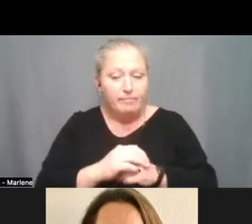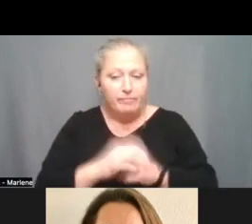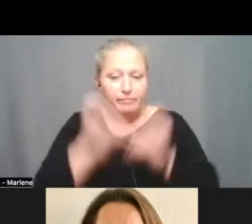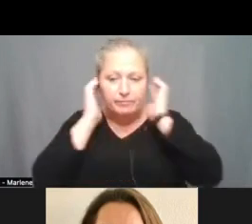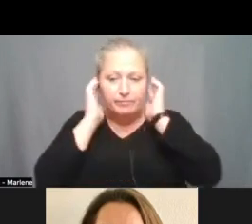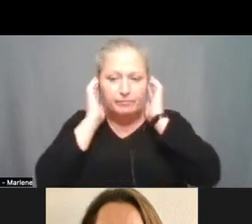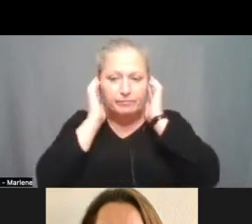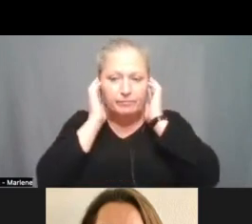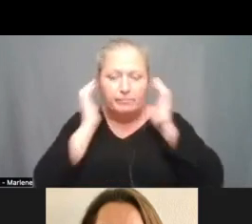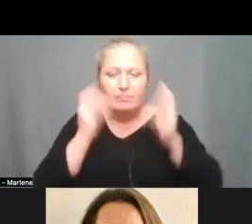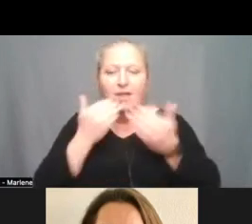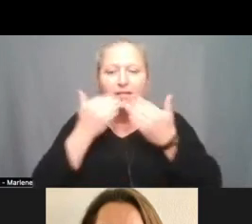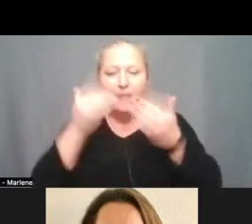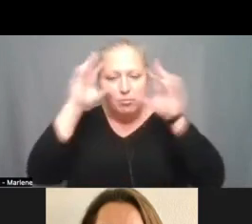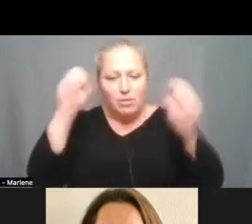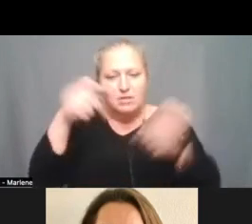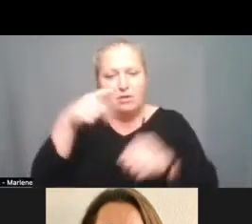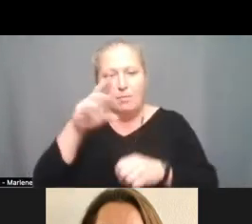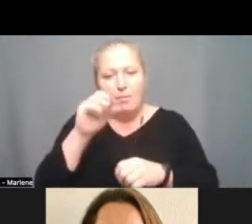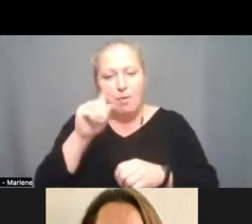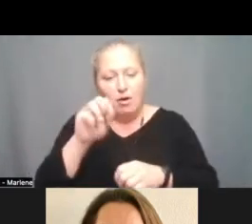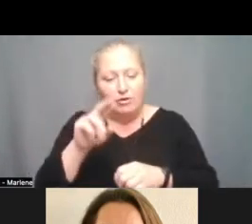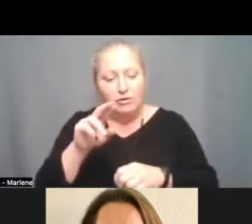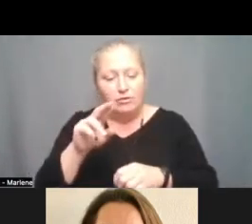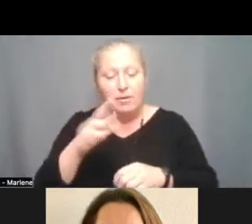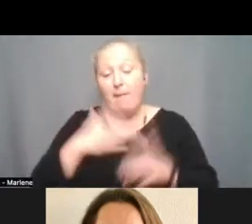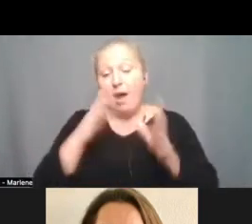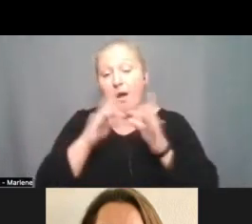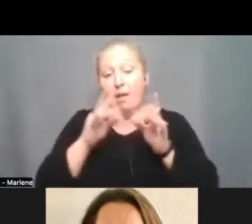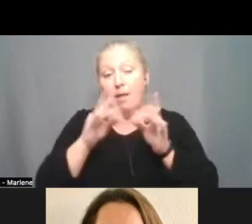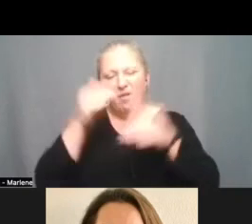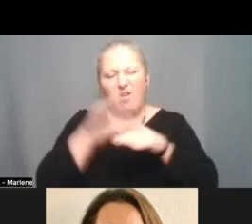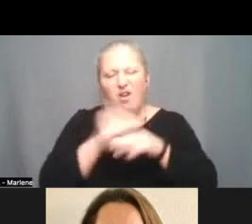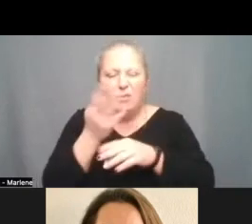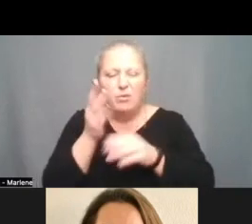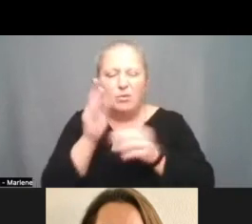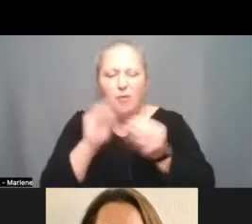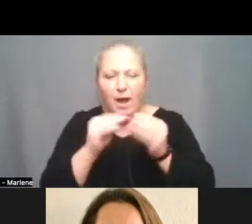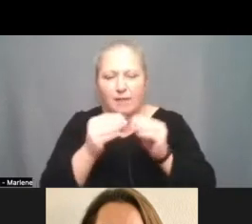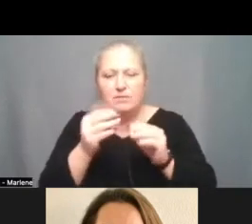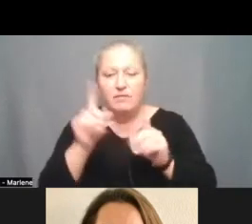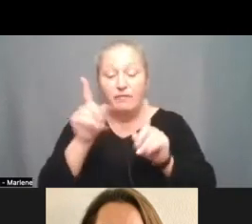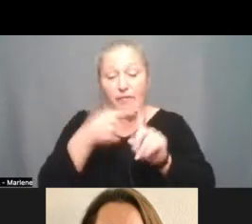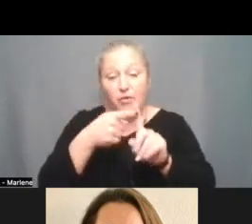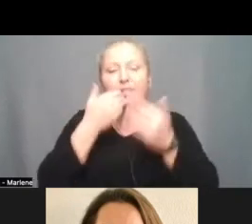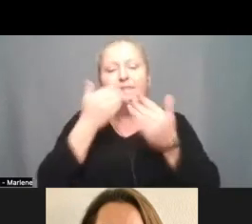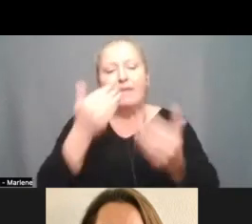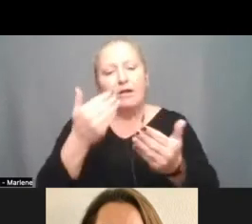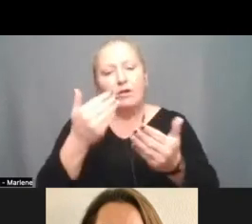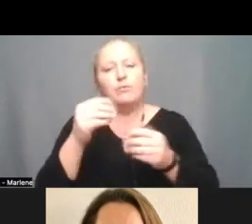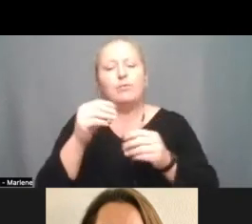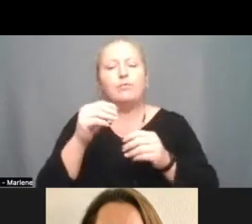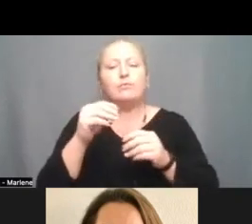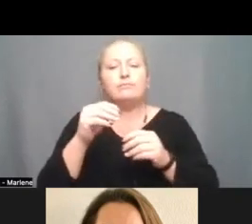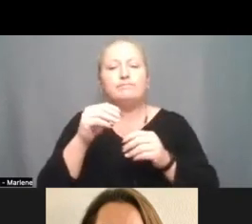Thank you, President Proctor. My comments will focus on a couple of items. The first is a thank you to the